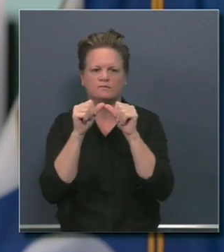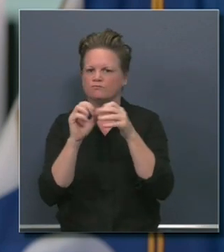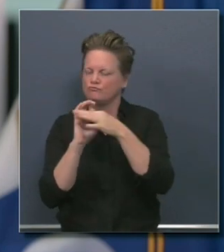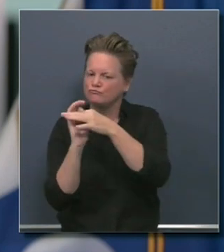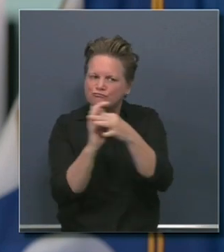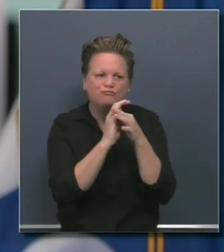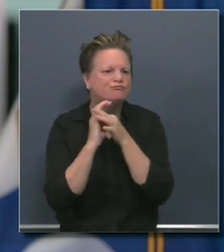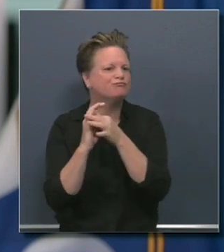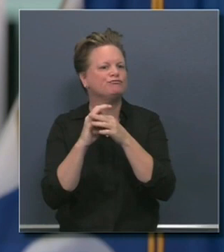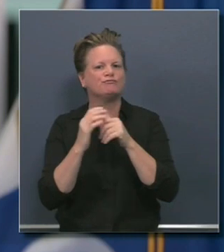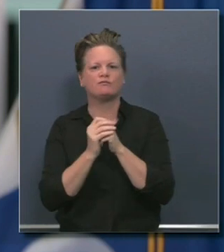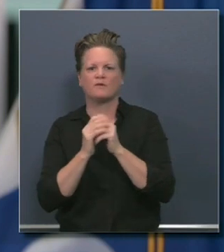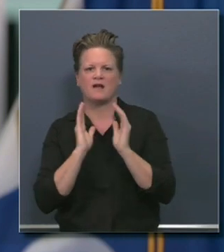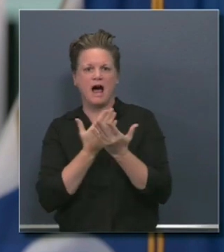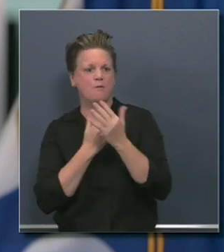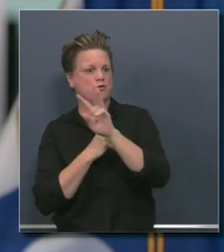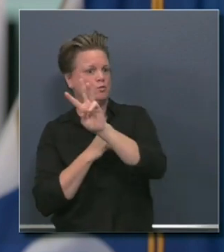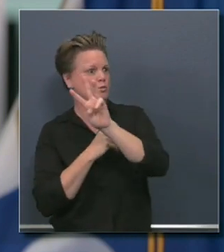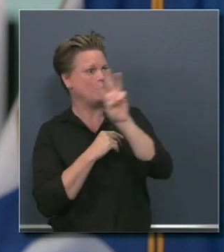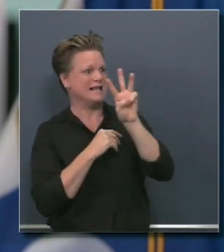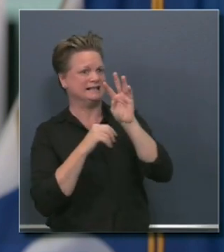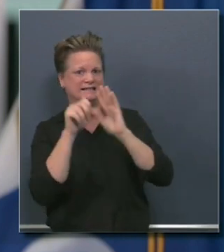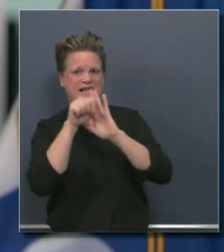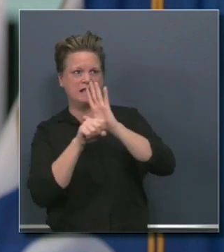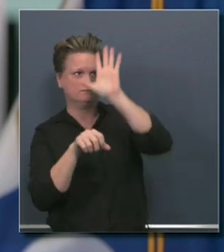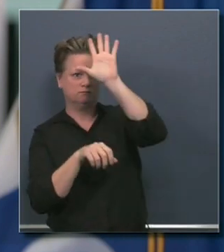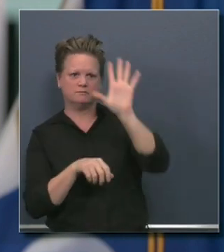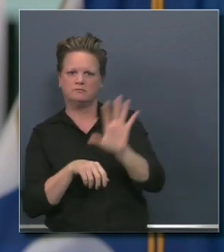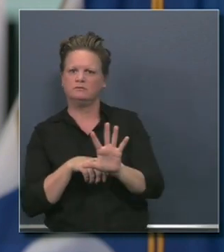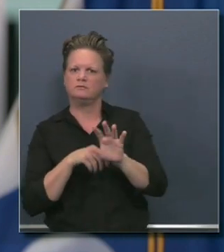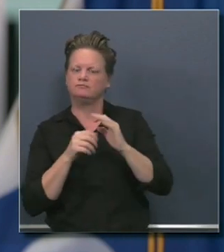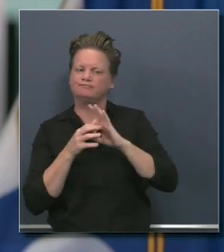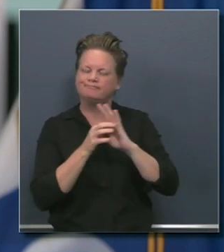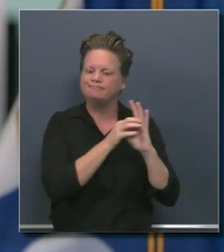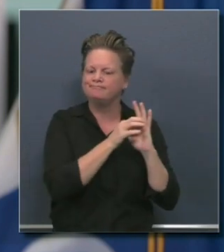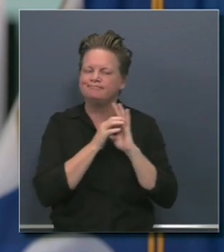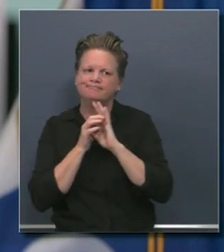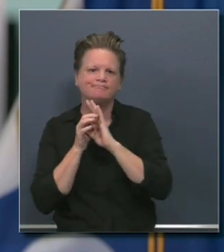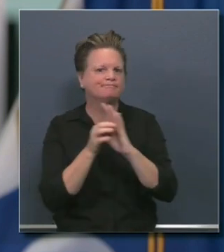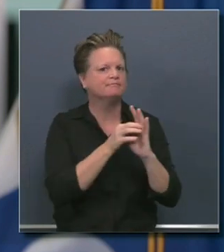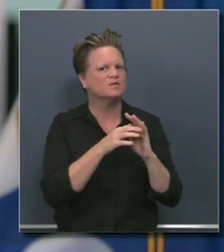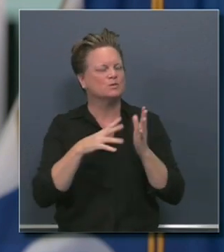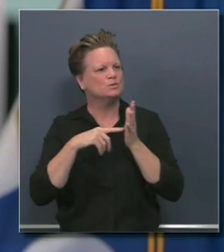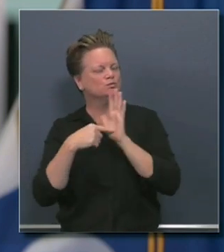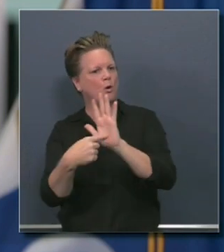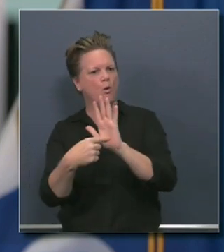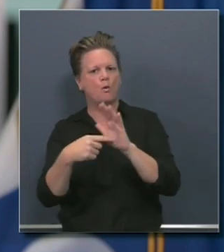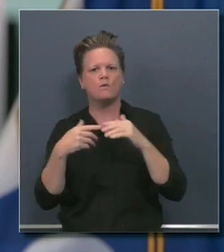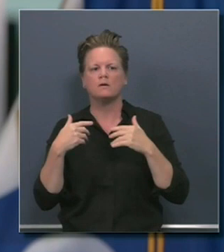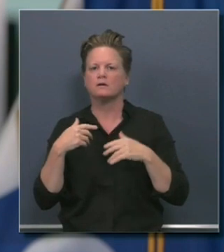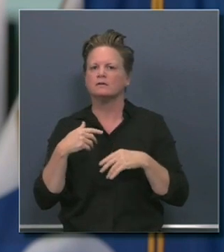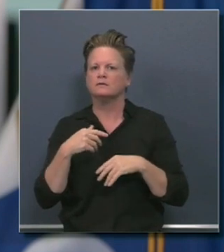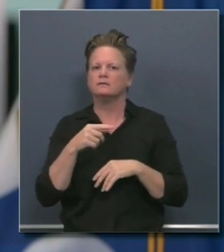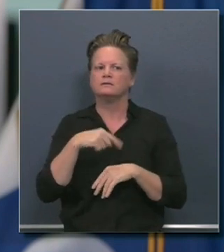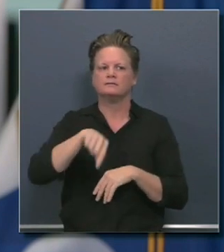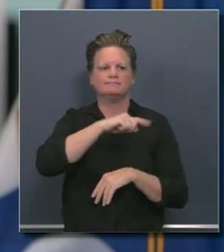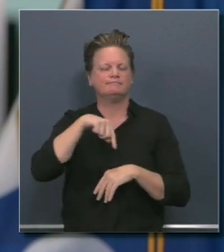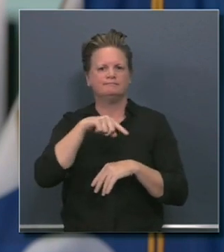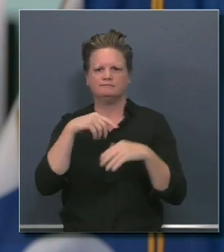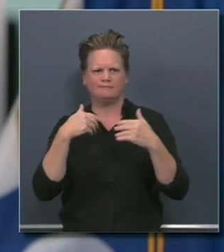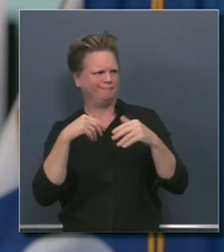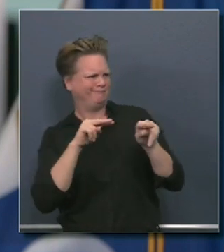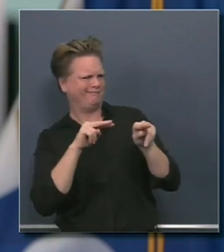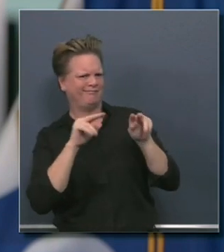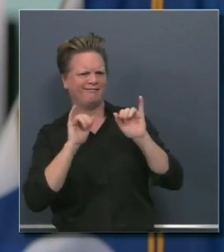It continues to, I think, impress not only me, but enliven all of us, the ability for our chiefs of